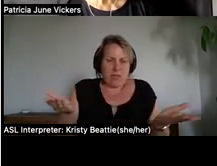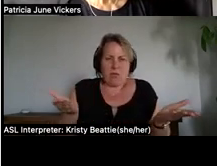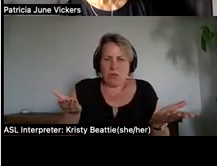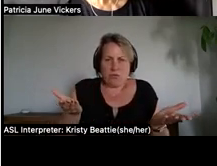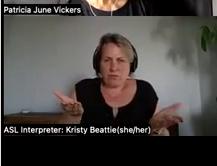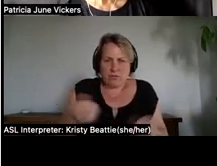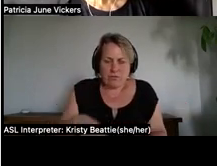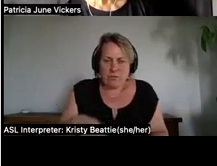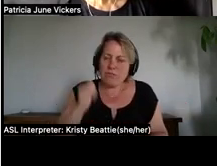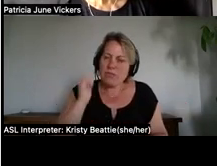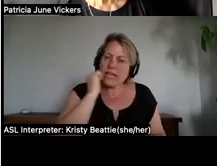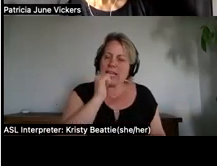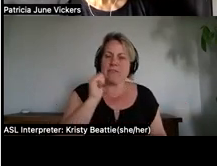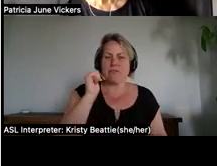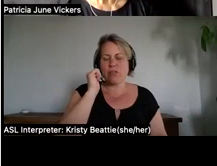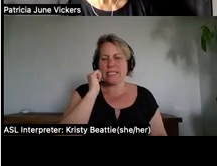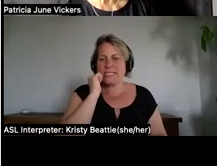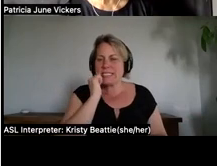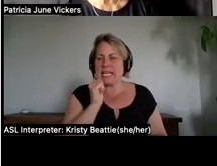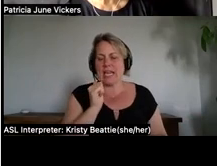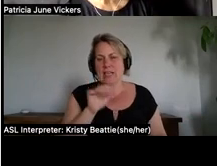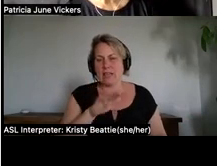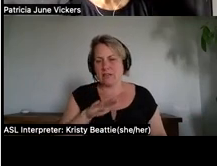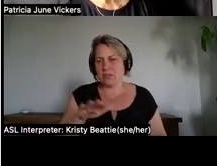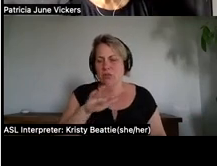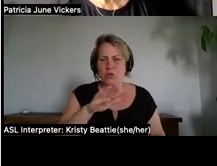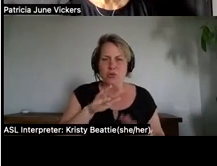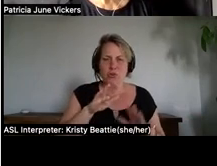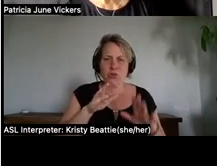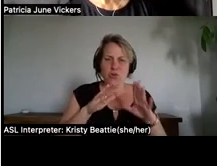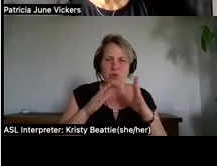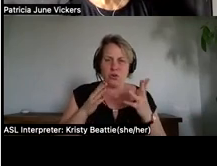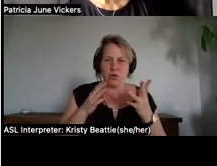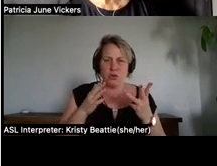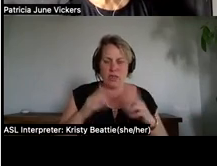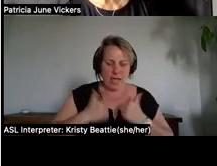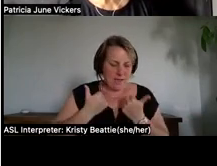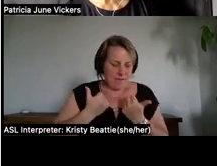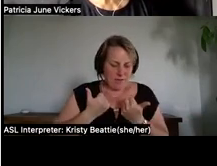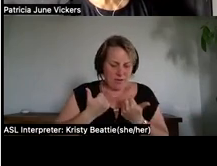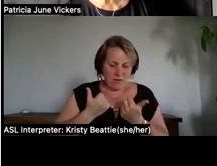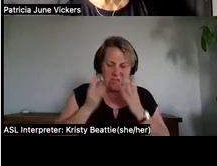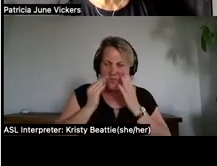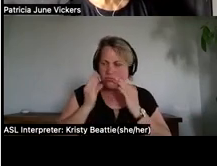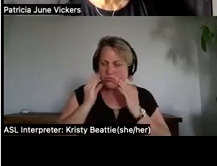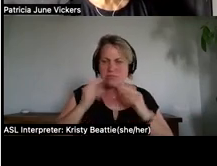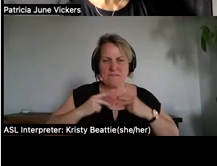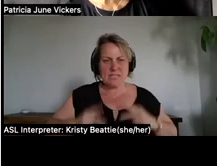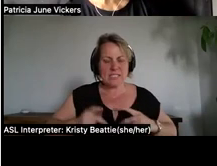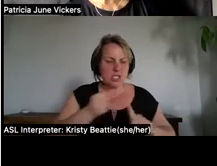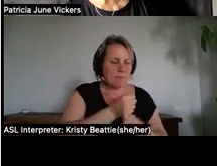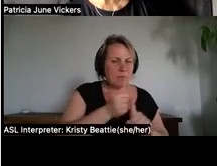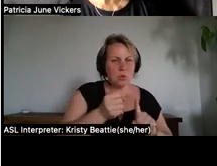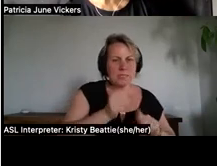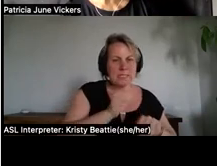on a daily basis during the day with physical abuse and then in the evenings with